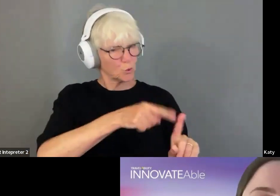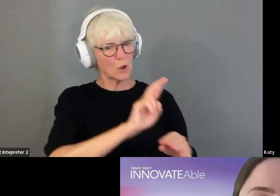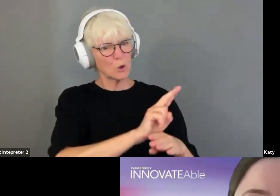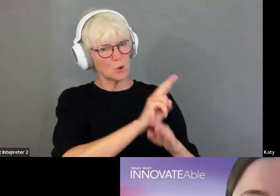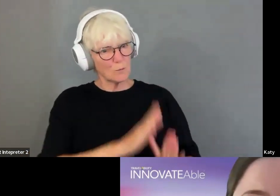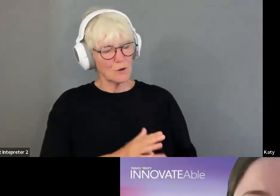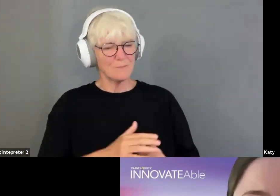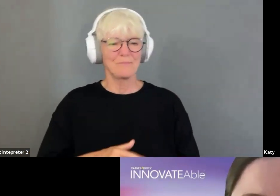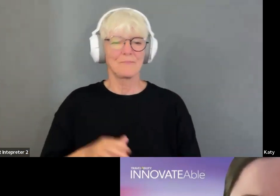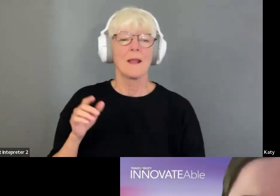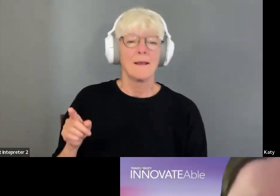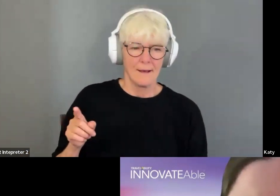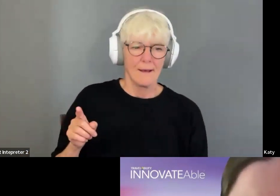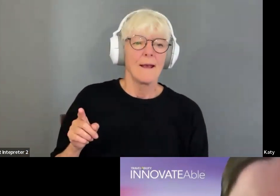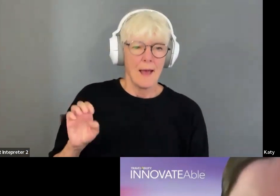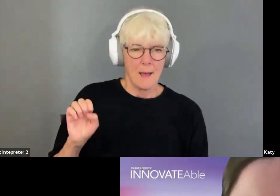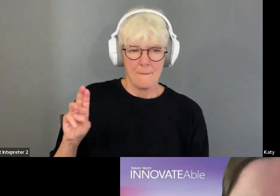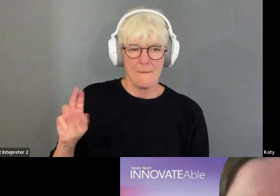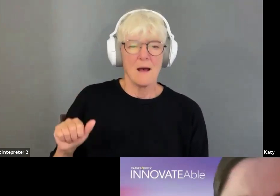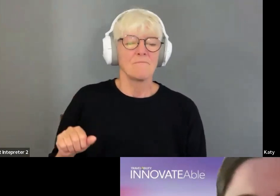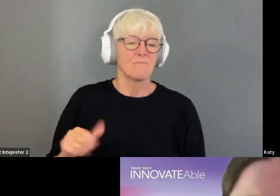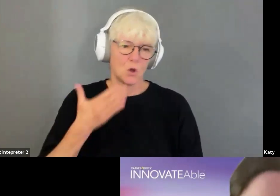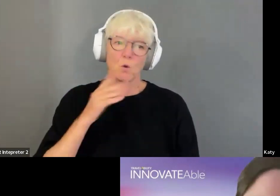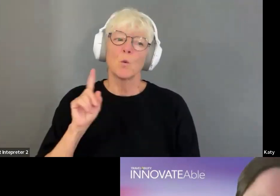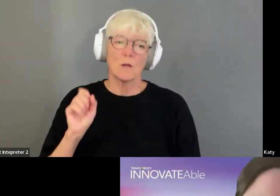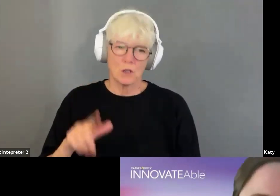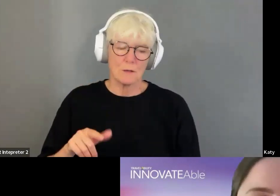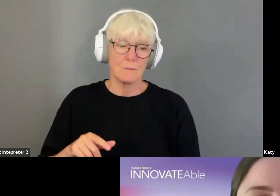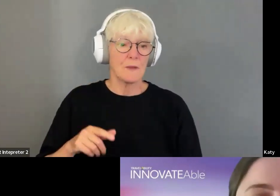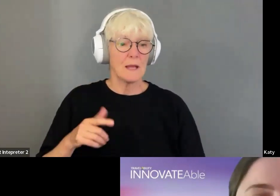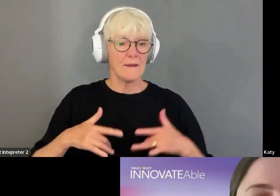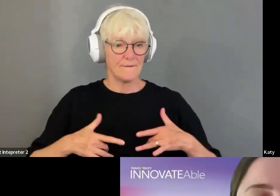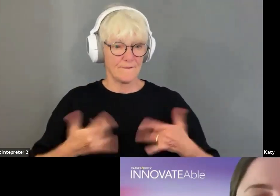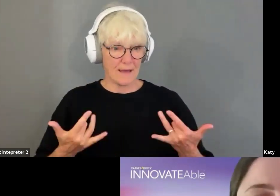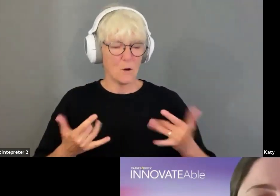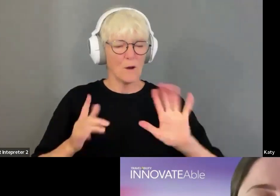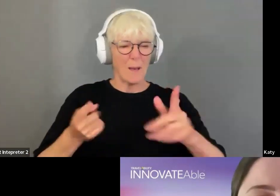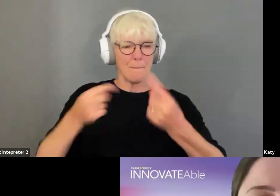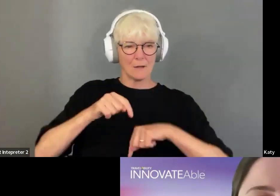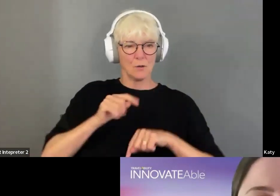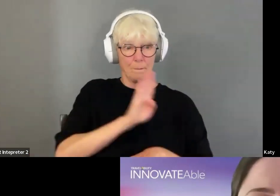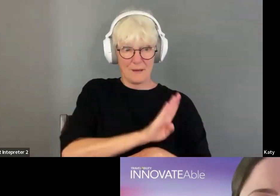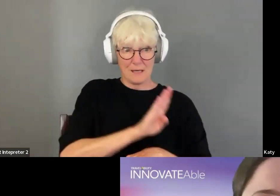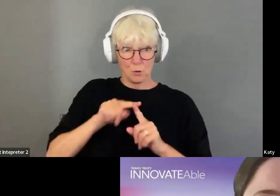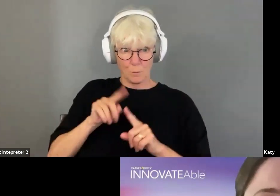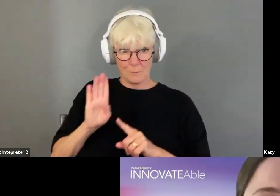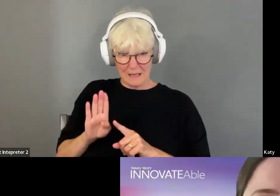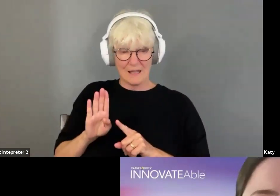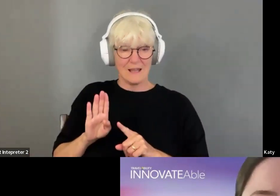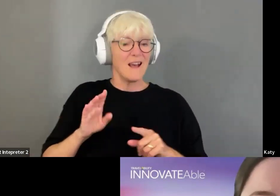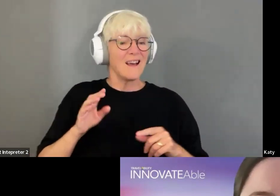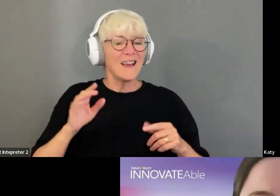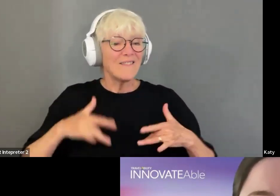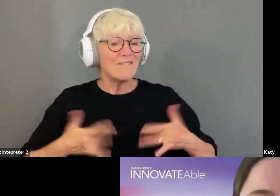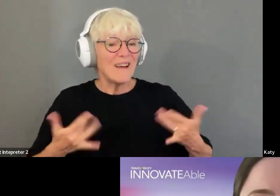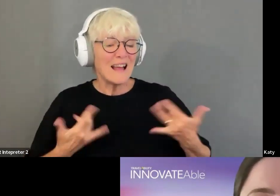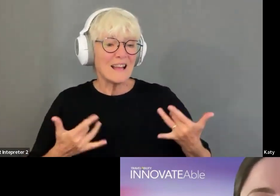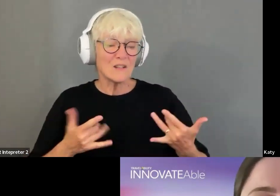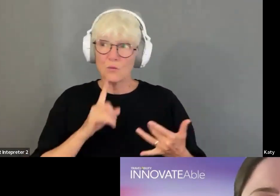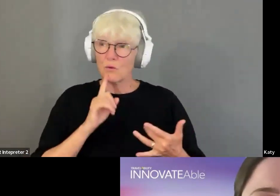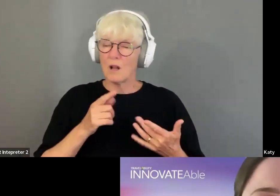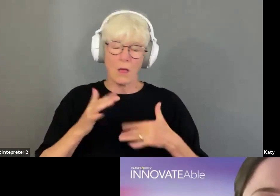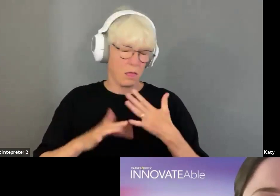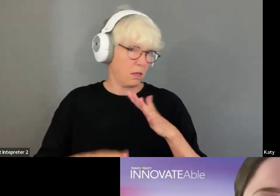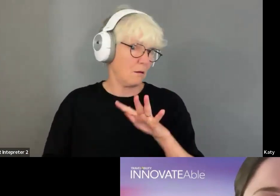questions. So the events, um, the events model going back to the B2B side first, the events model is something we stumbled into, um, after